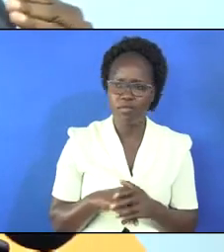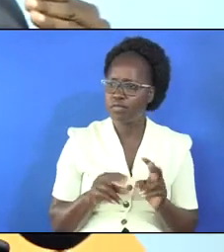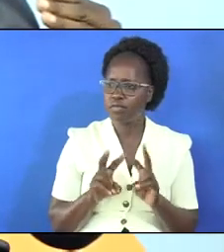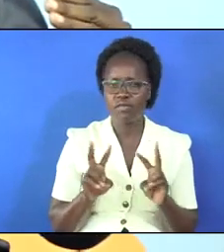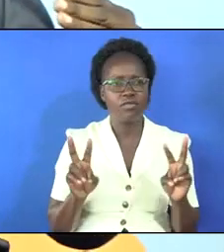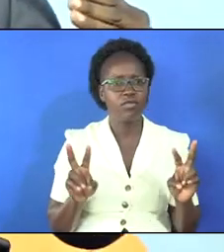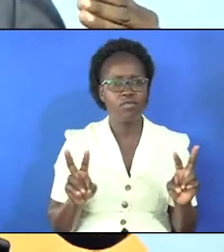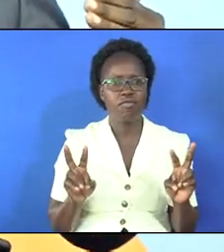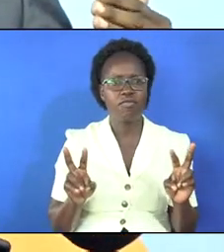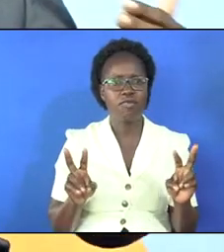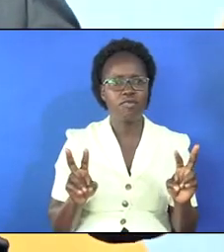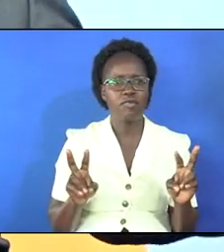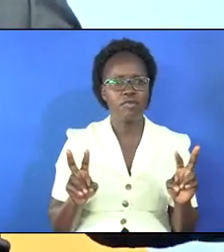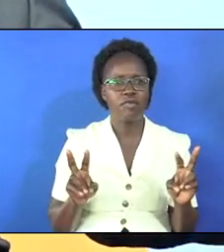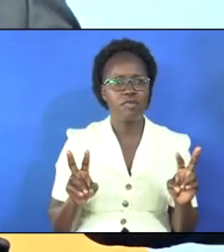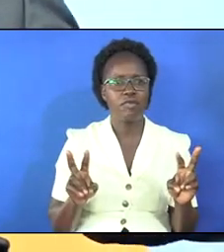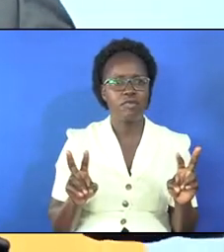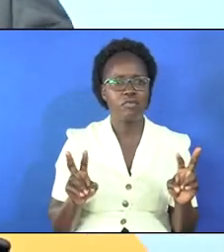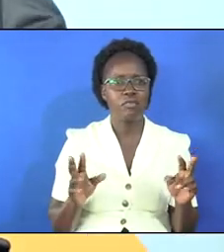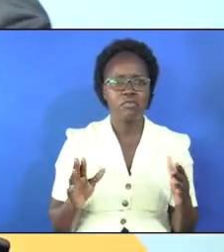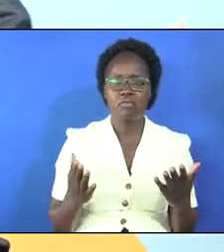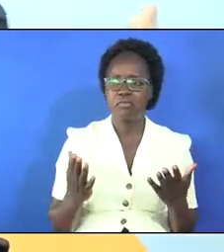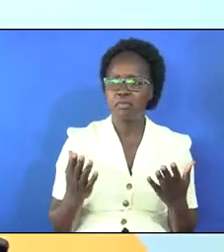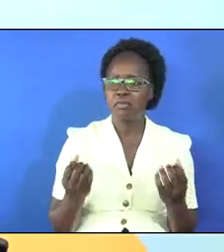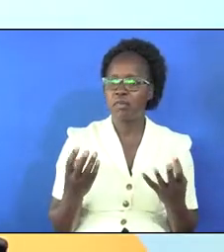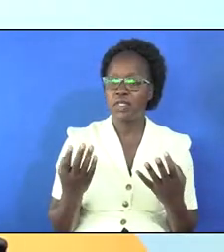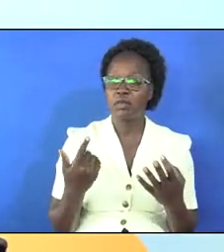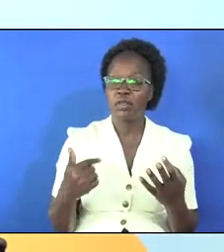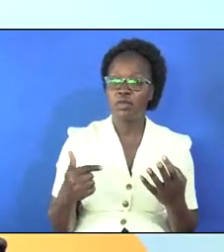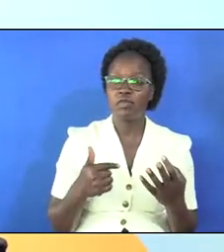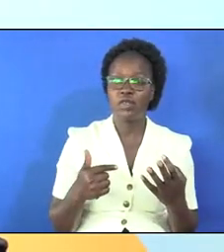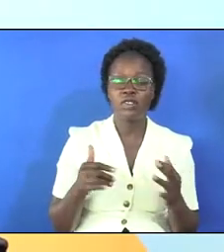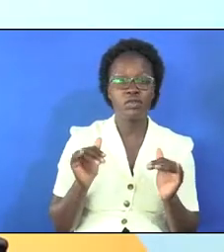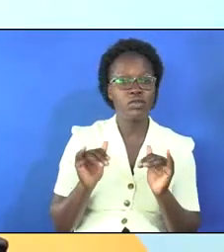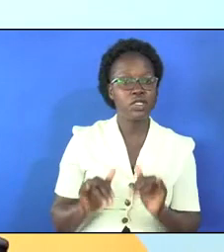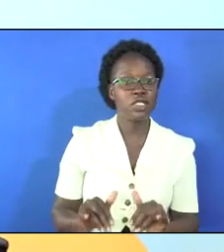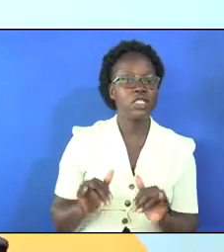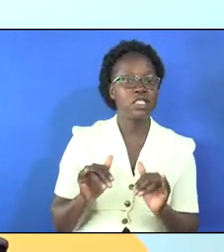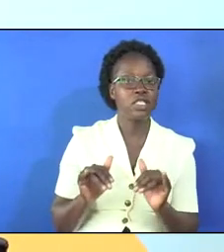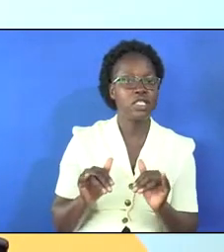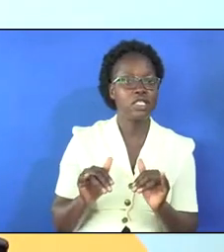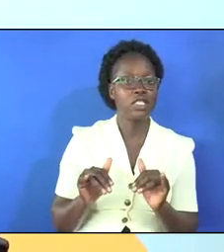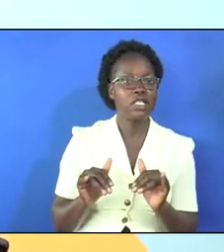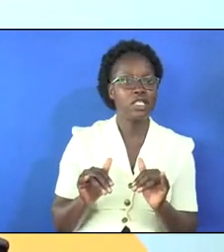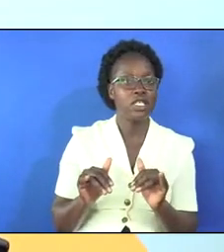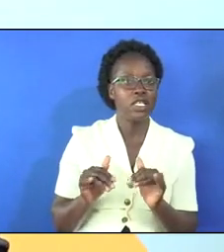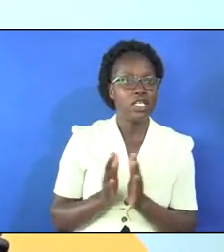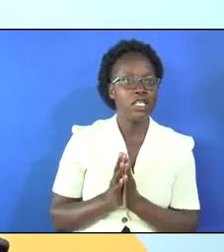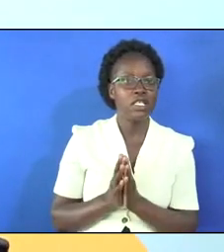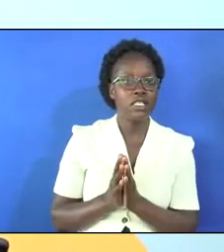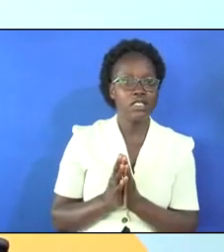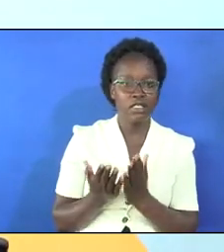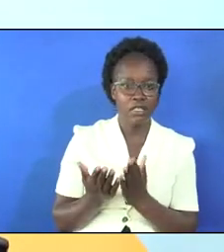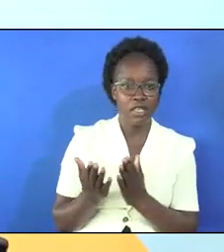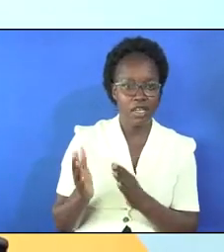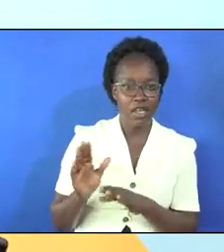see many of us who are staying this side of the continent